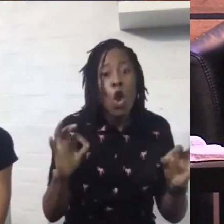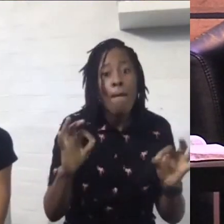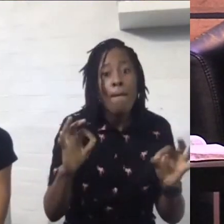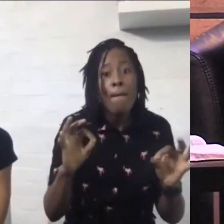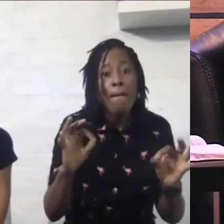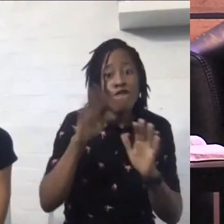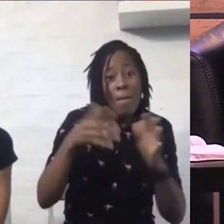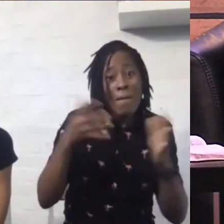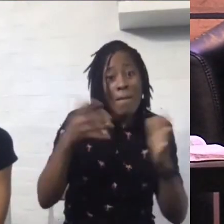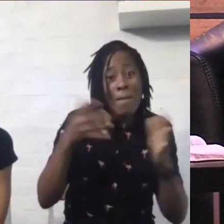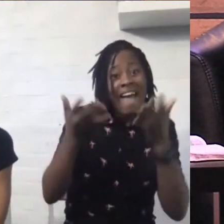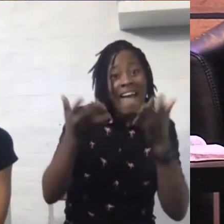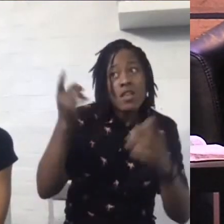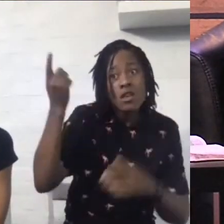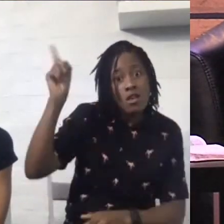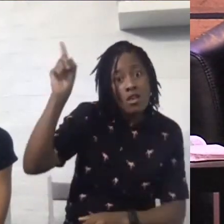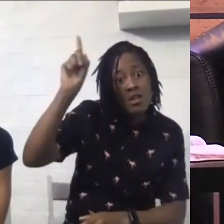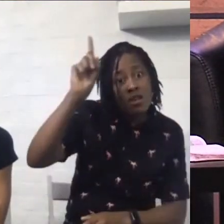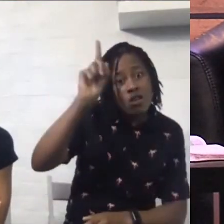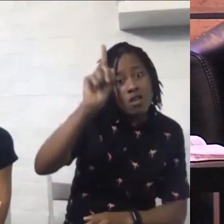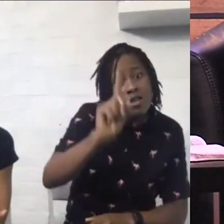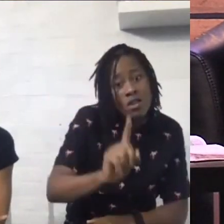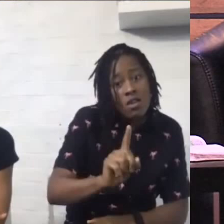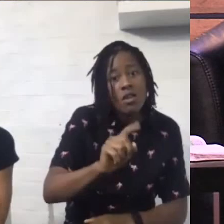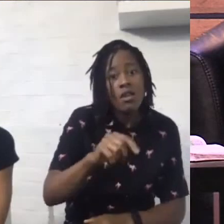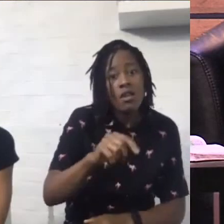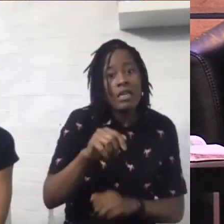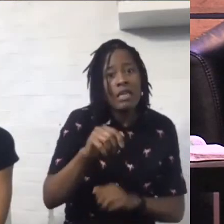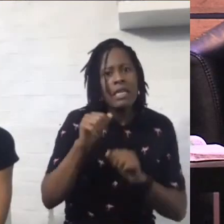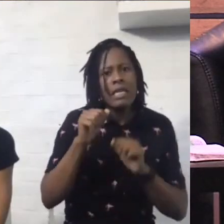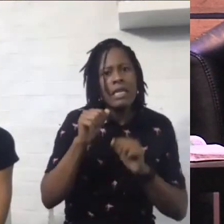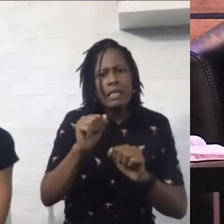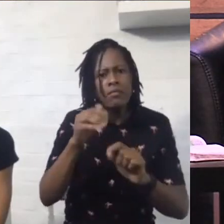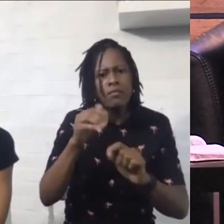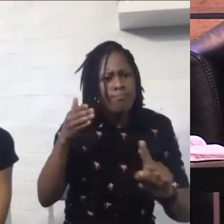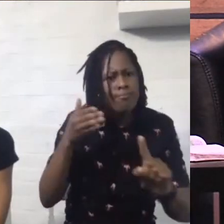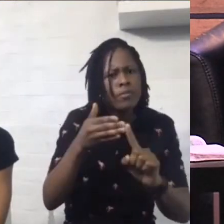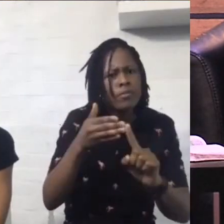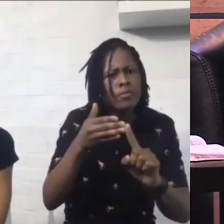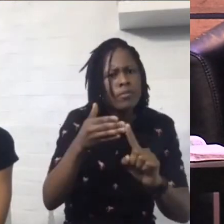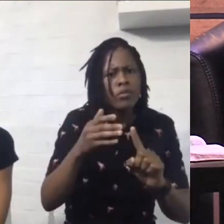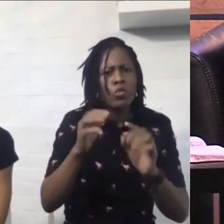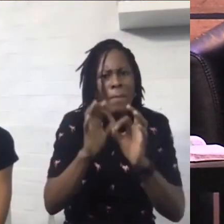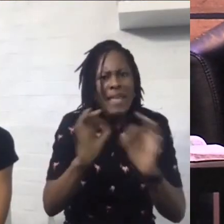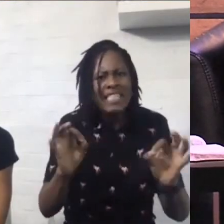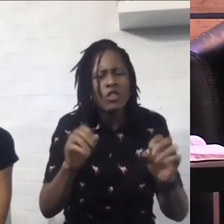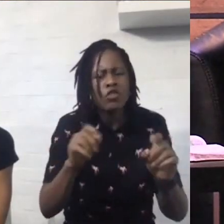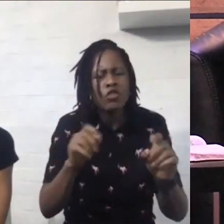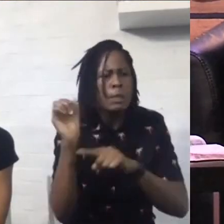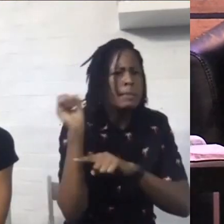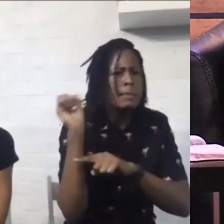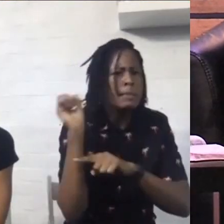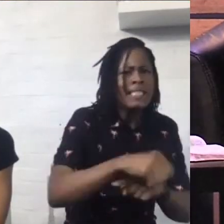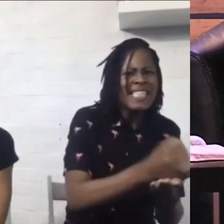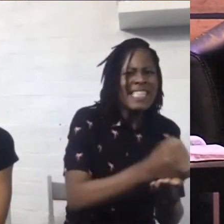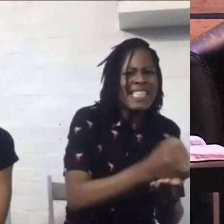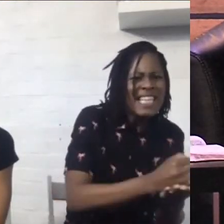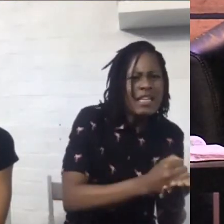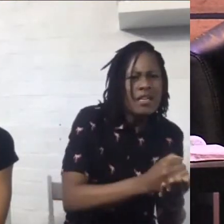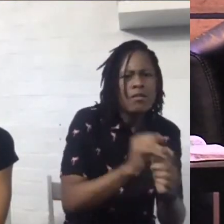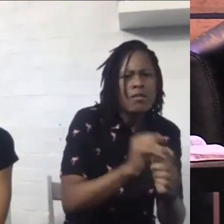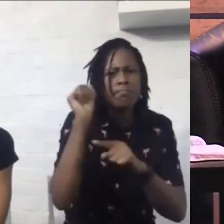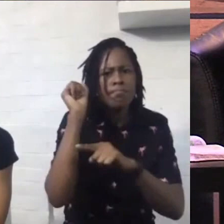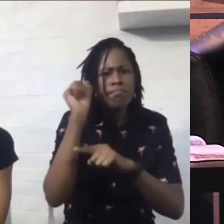warring to bring peace warring against sin warring against every enemy in your life warring battling